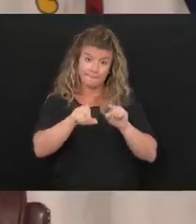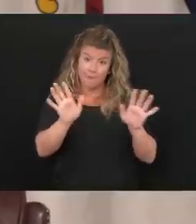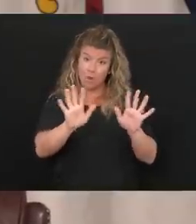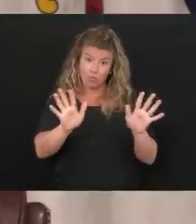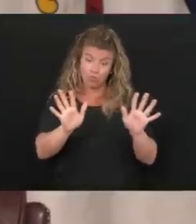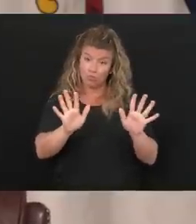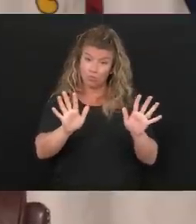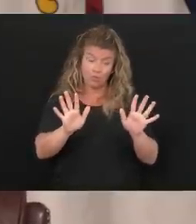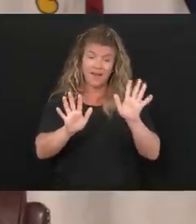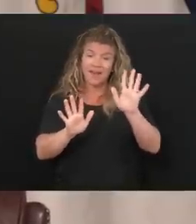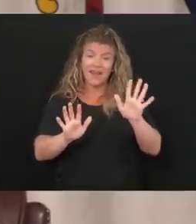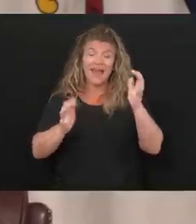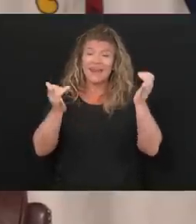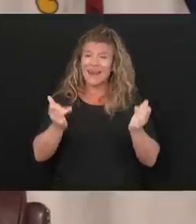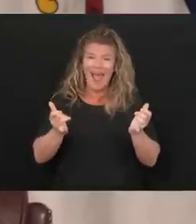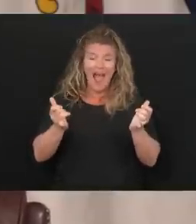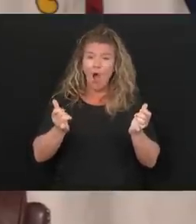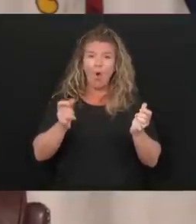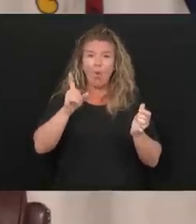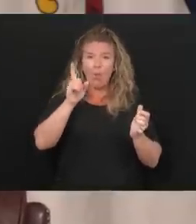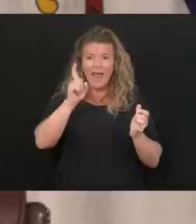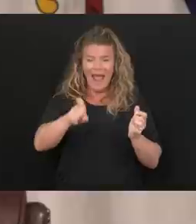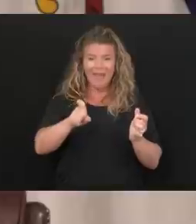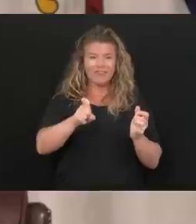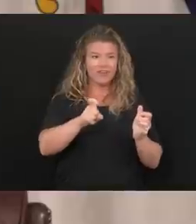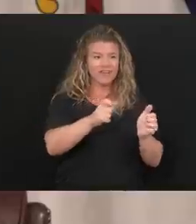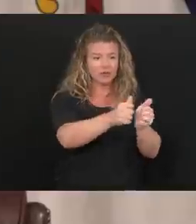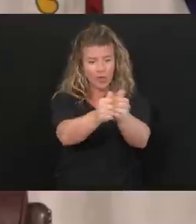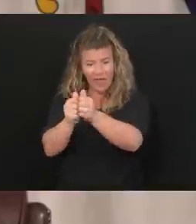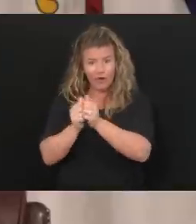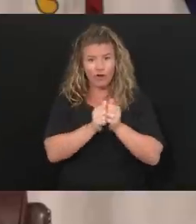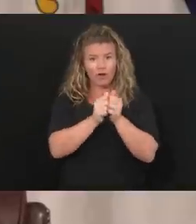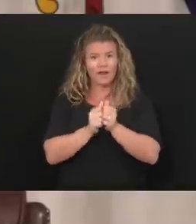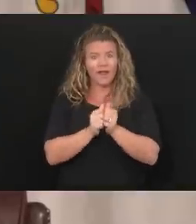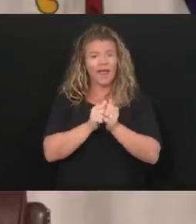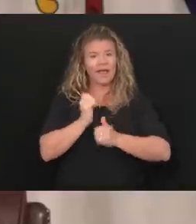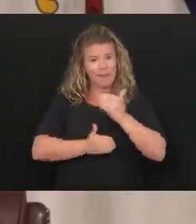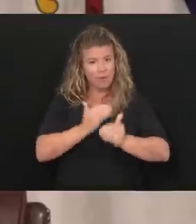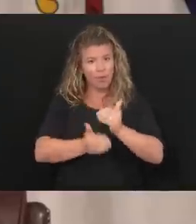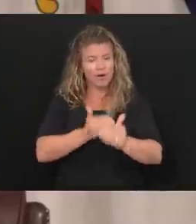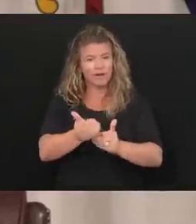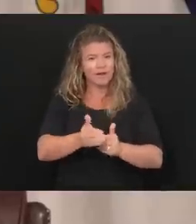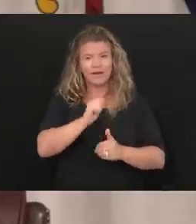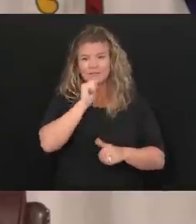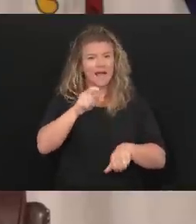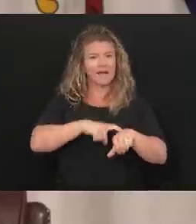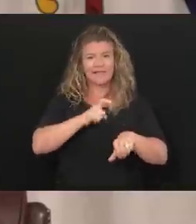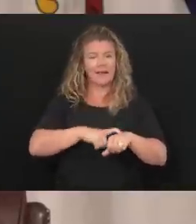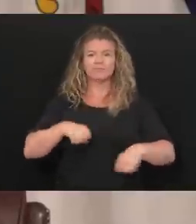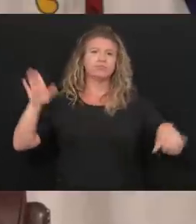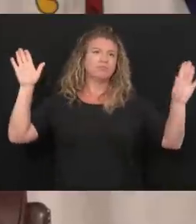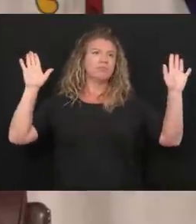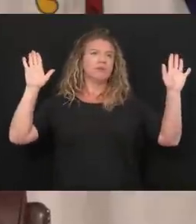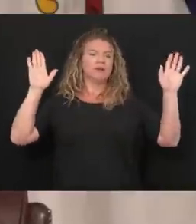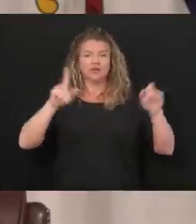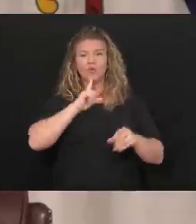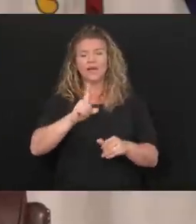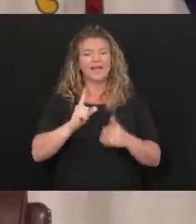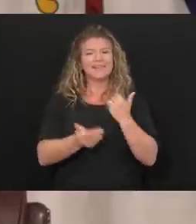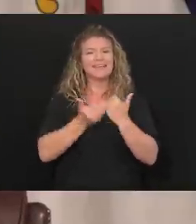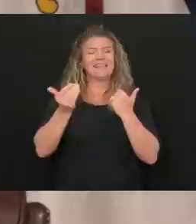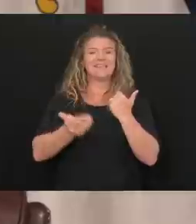you know, let's absolutely not drift into Monday morning quarterbacking because, it's awfully, awfully easy,